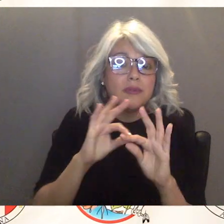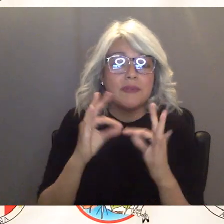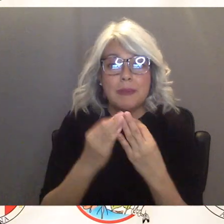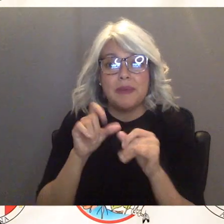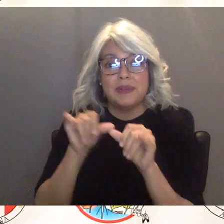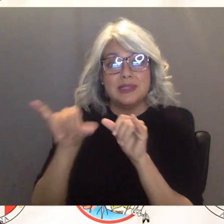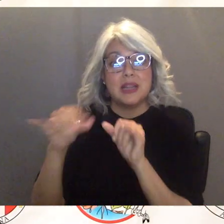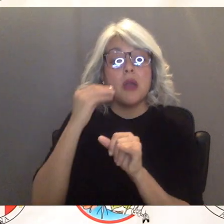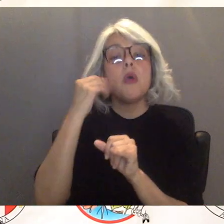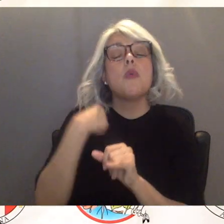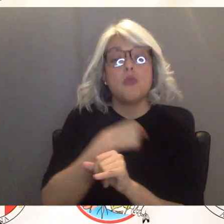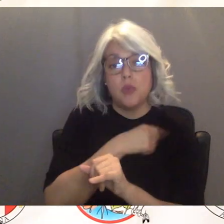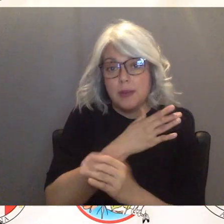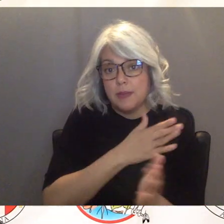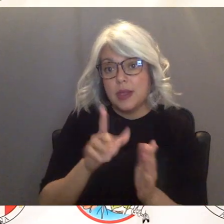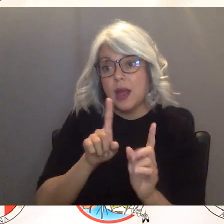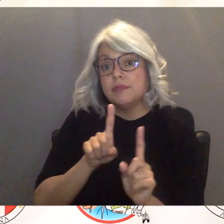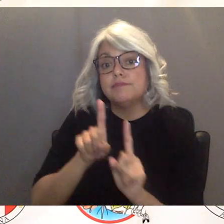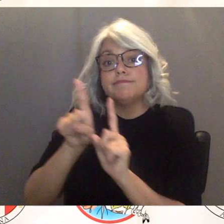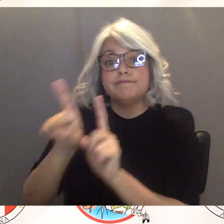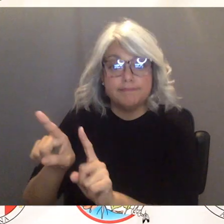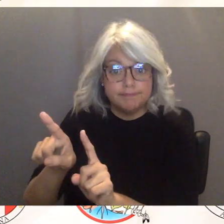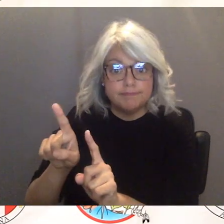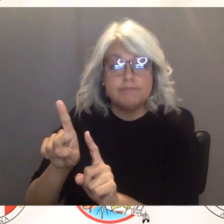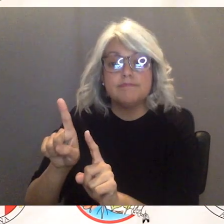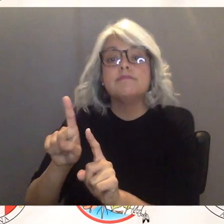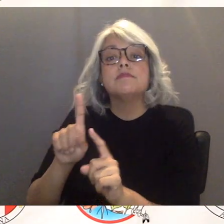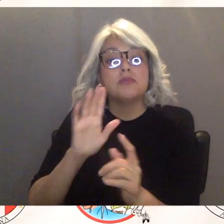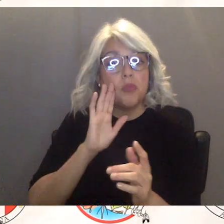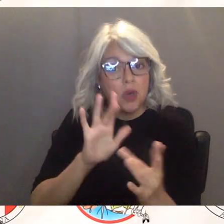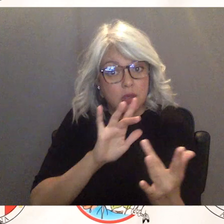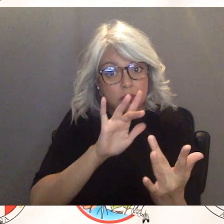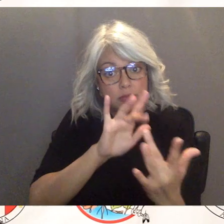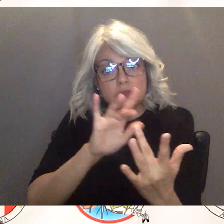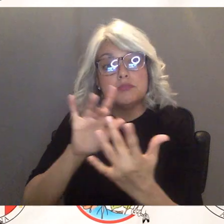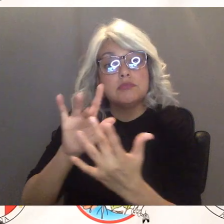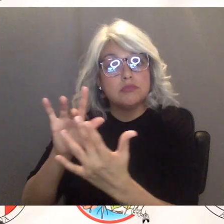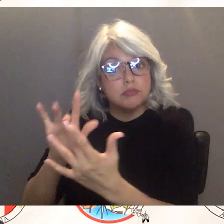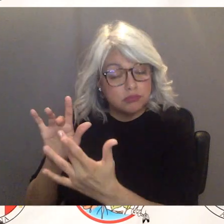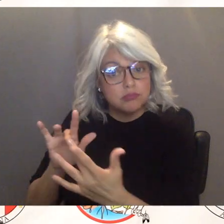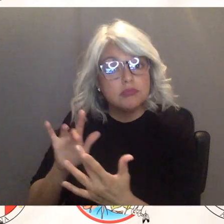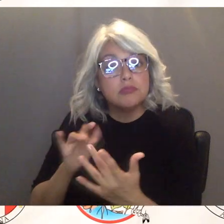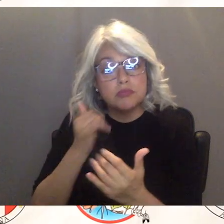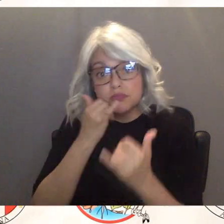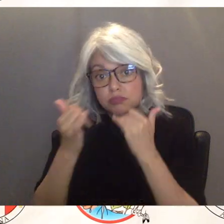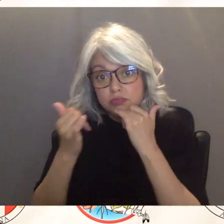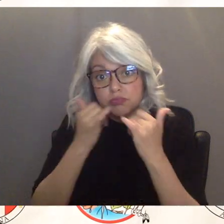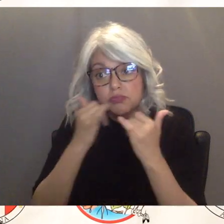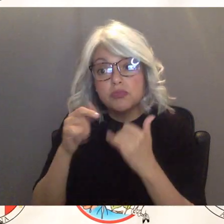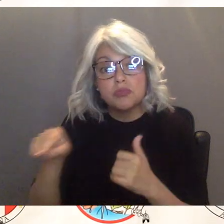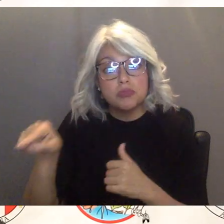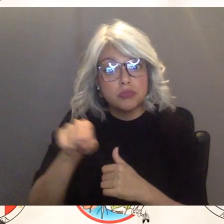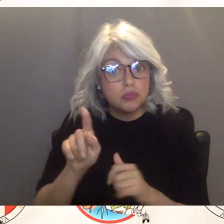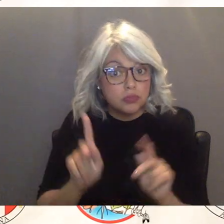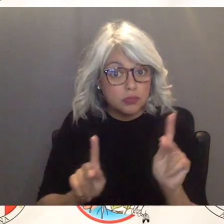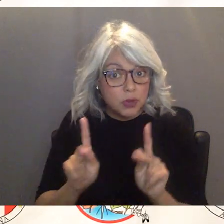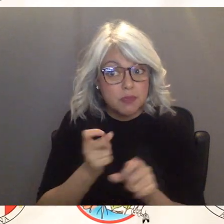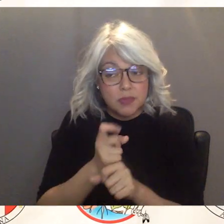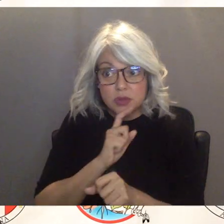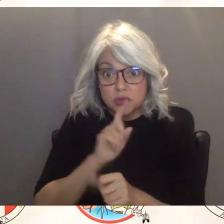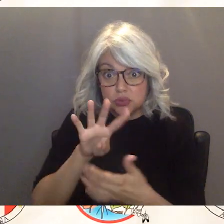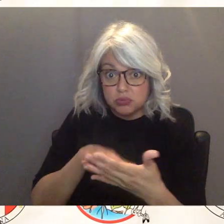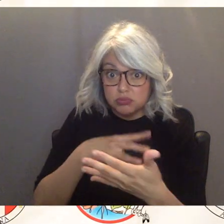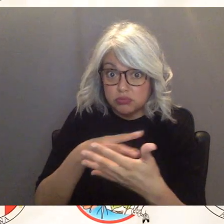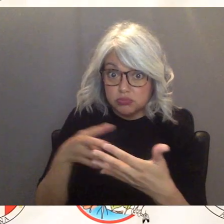at at tomorrow's event we will be reaching out to our staff will be reaching out to you to those members to make sure that they're uh